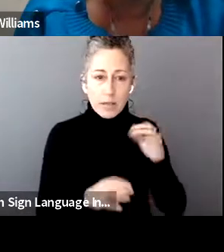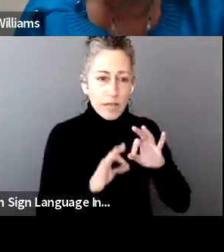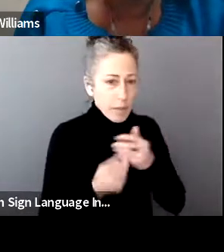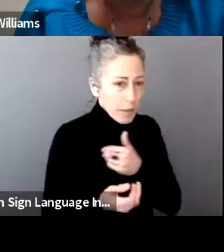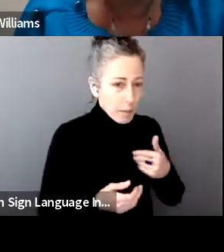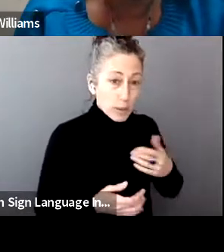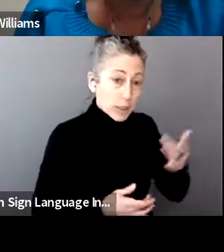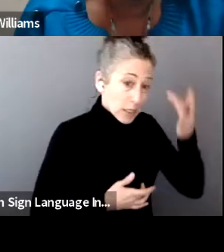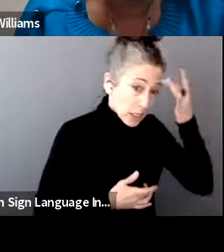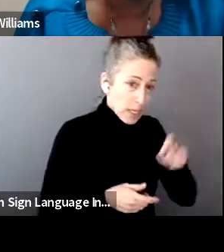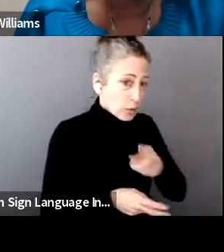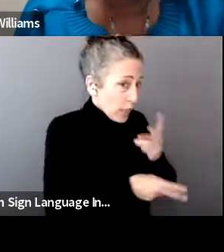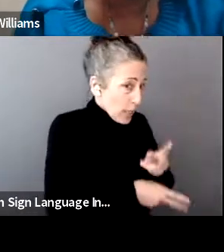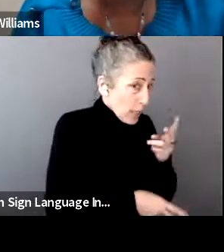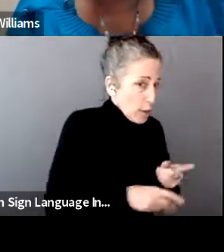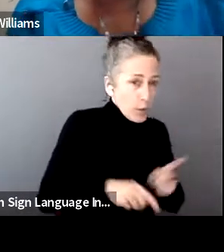this year.